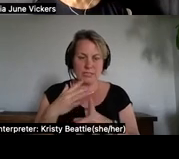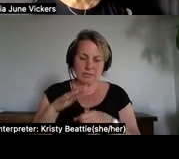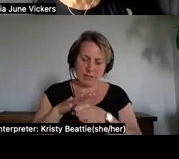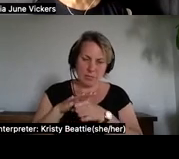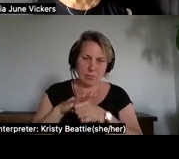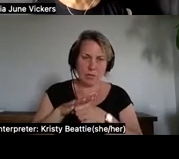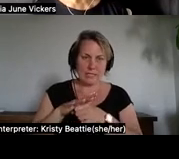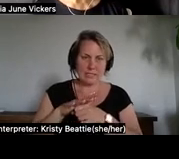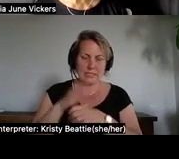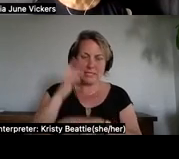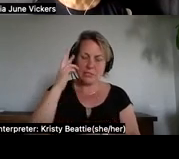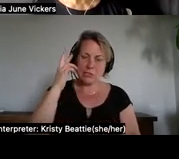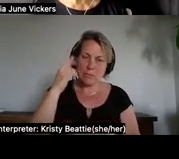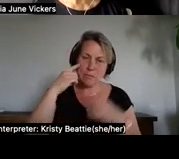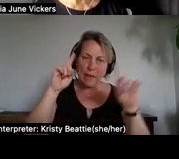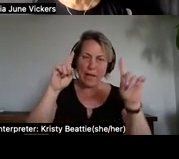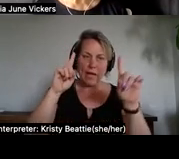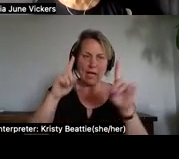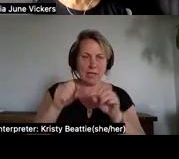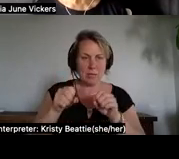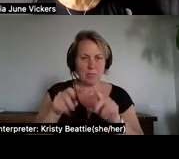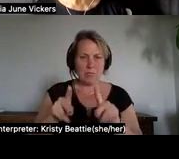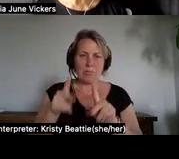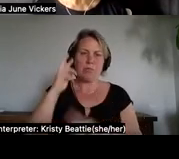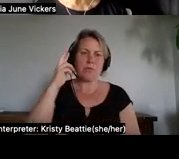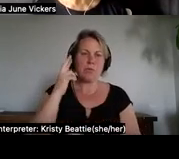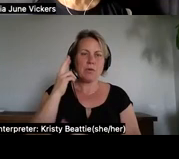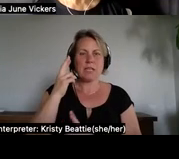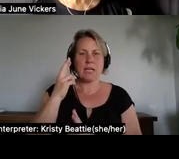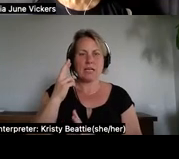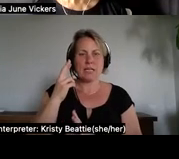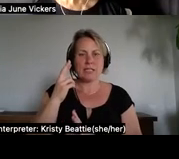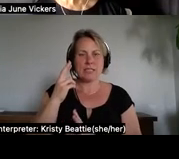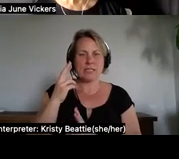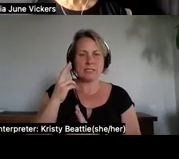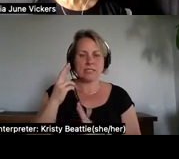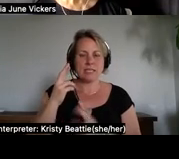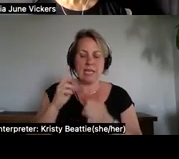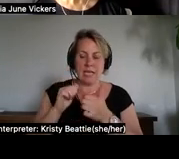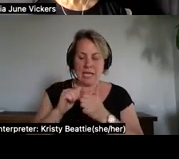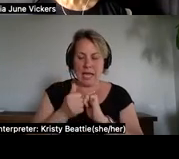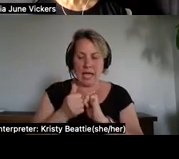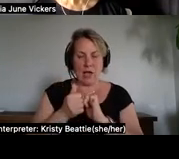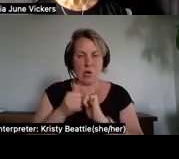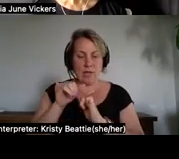both they and their oppressors are manifestations of dehumanization